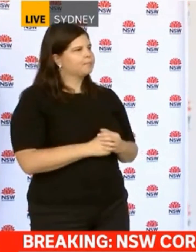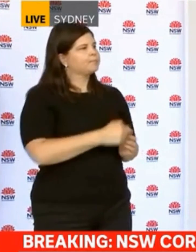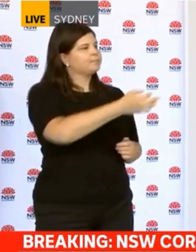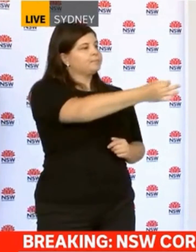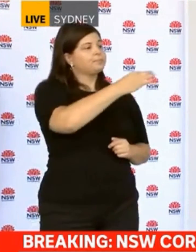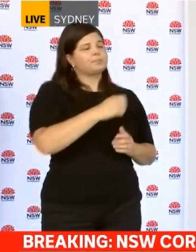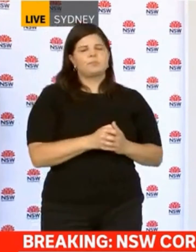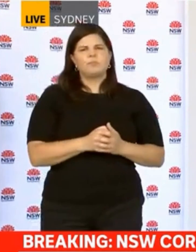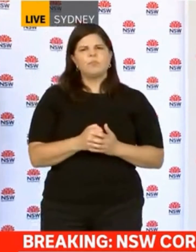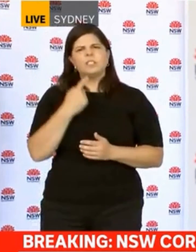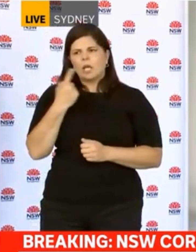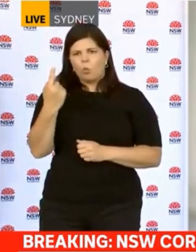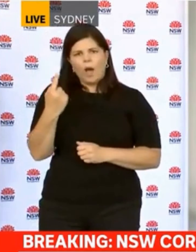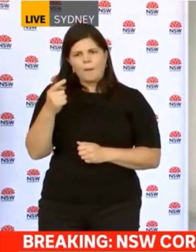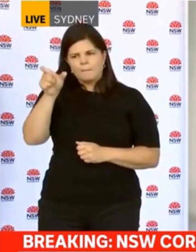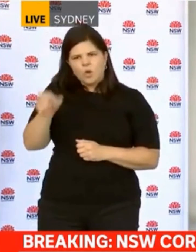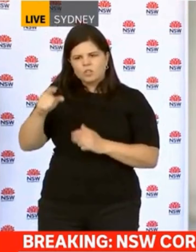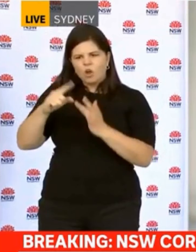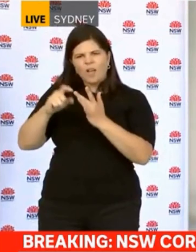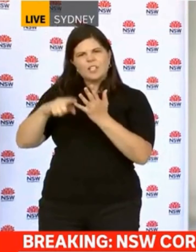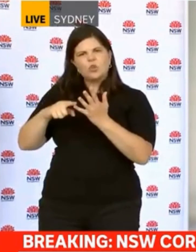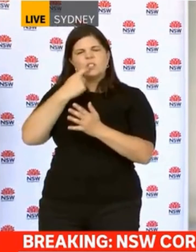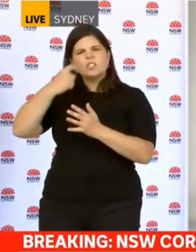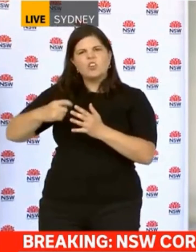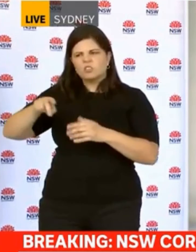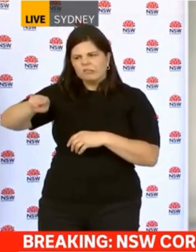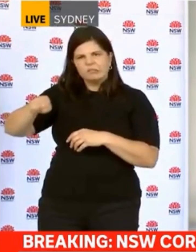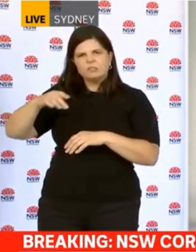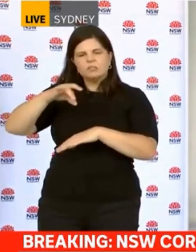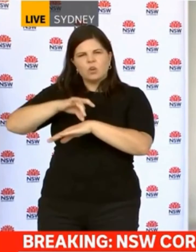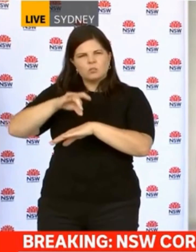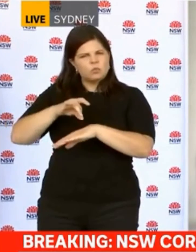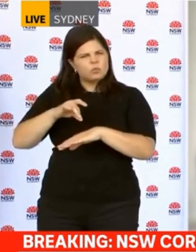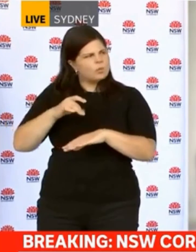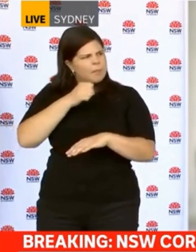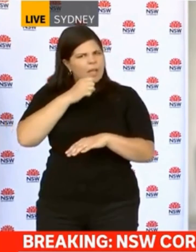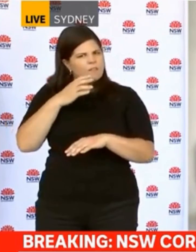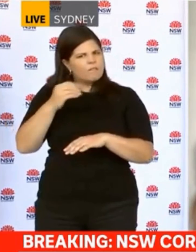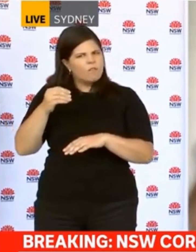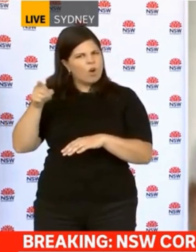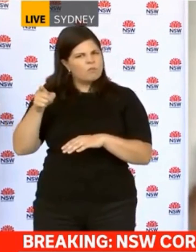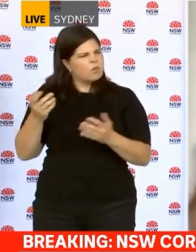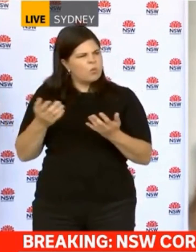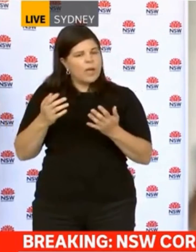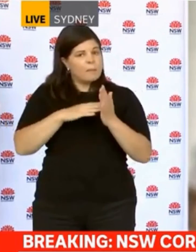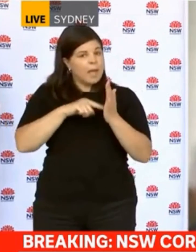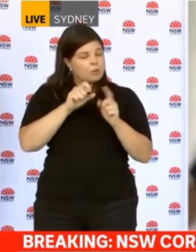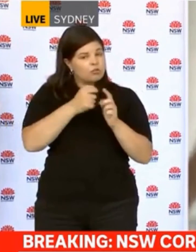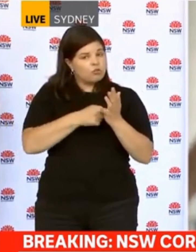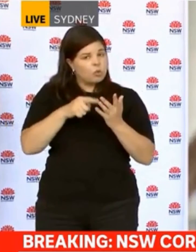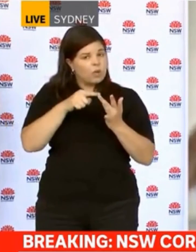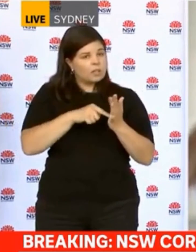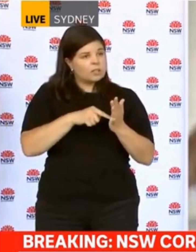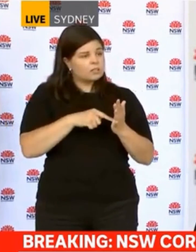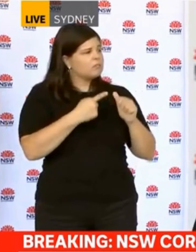in ICU. Is that the gentleman that presented to Mount Root Hospital and Emergency Department? And if so, is that... I'm not sure. I'll ask Dr